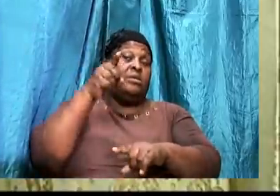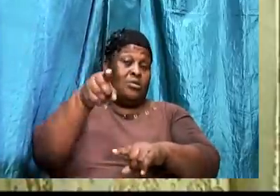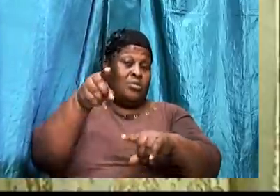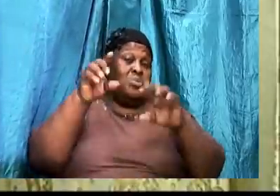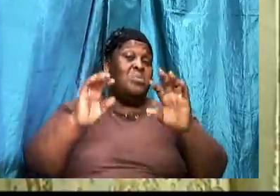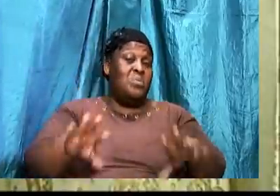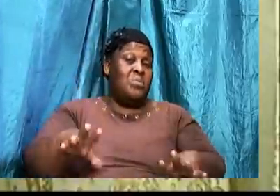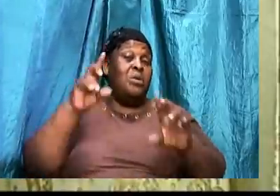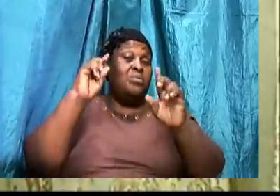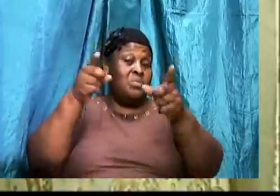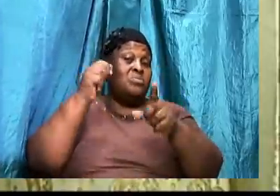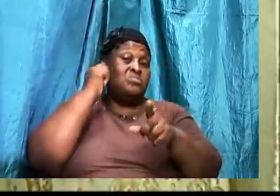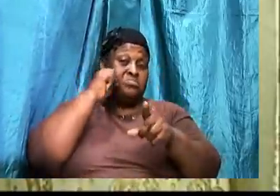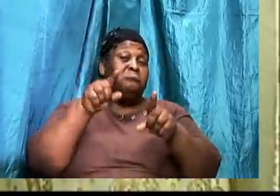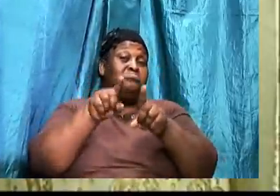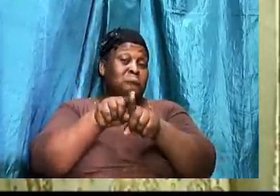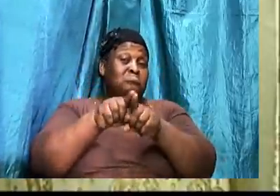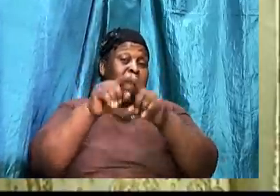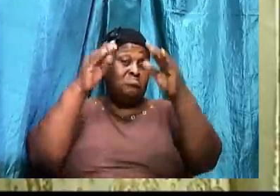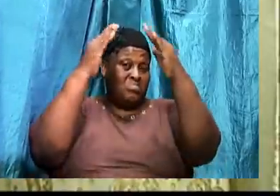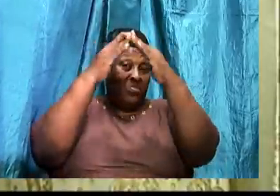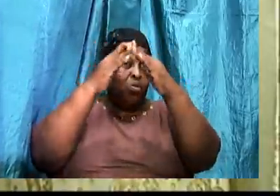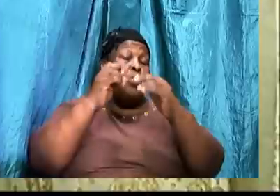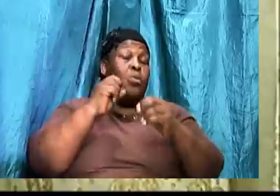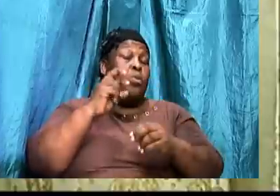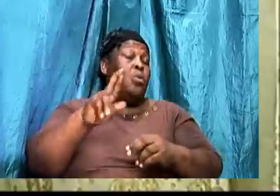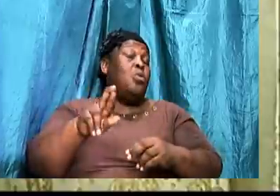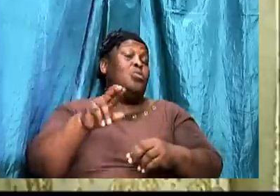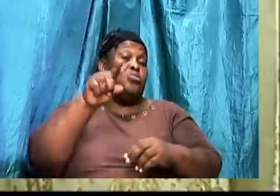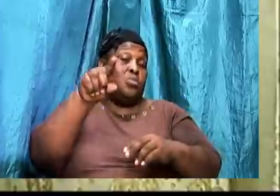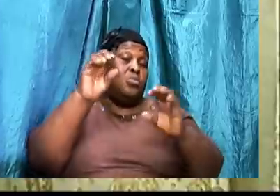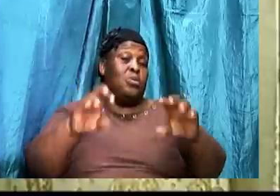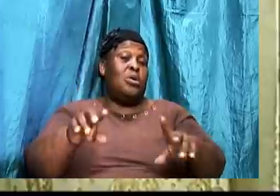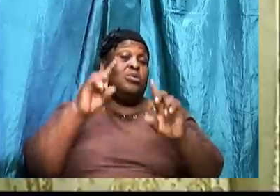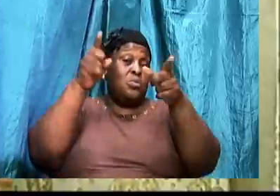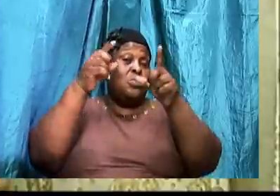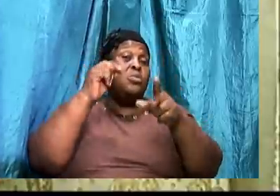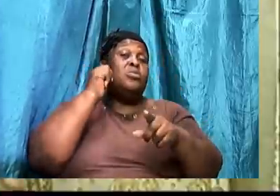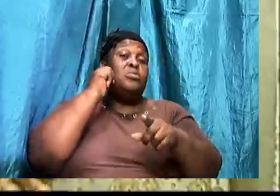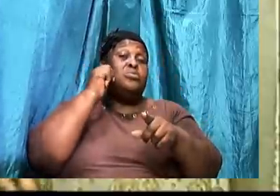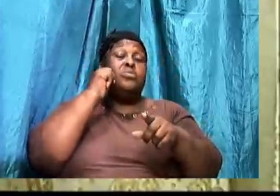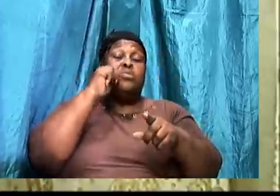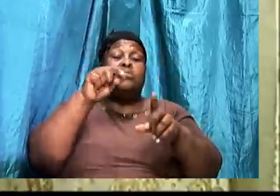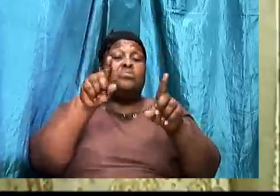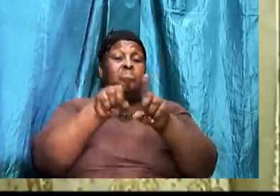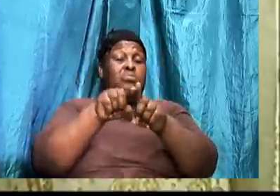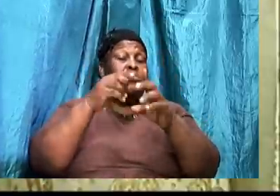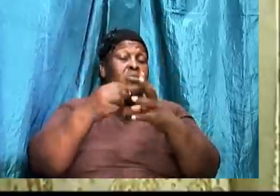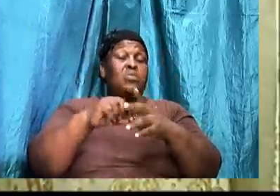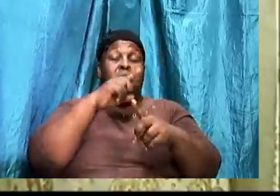Or. You can go to the brother's house. When they are alone.